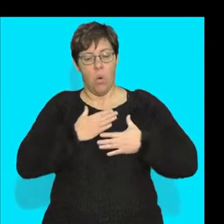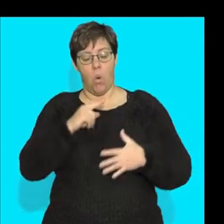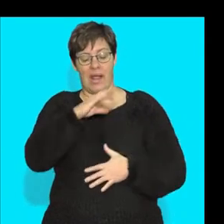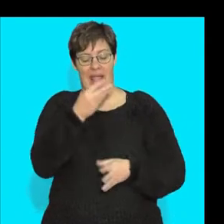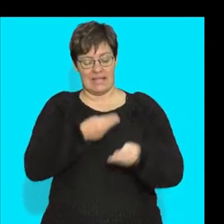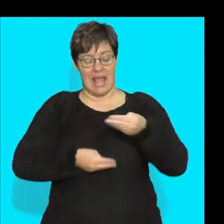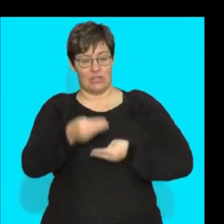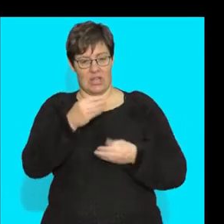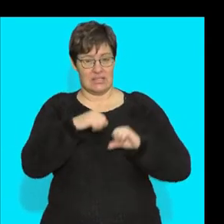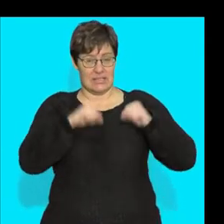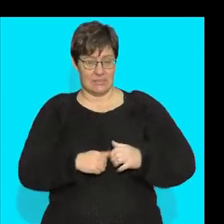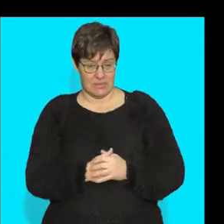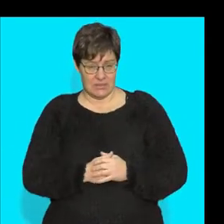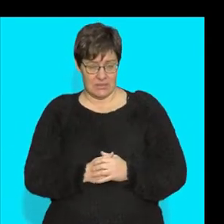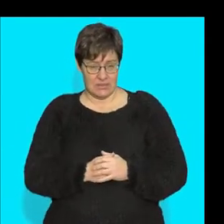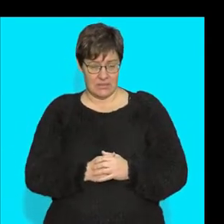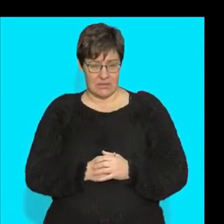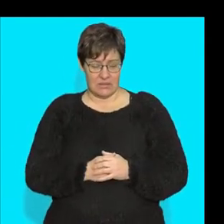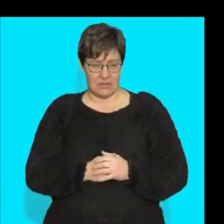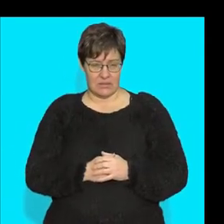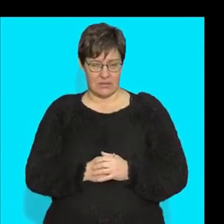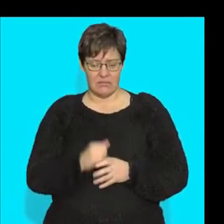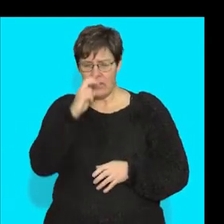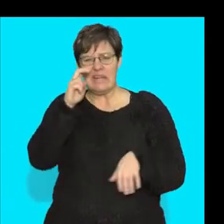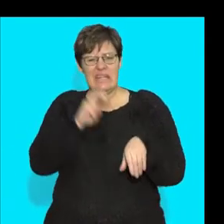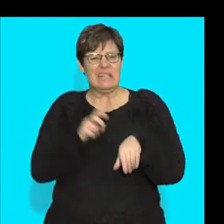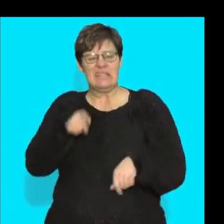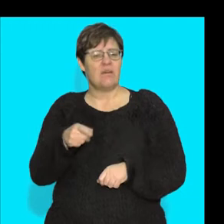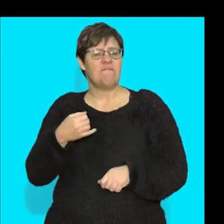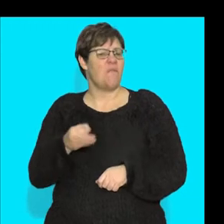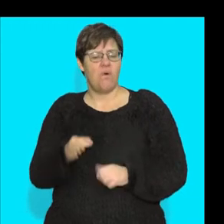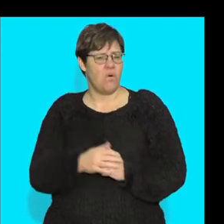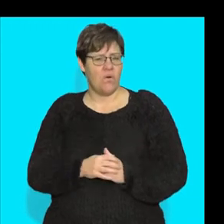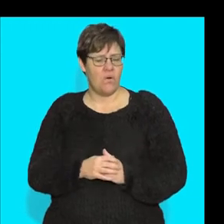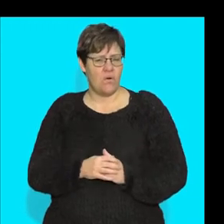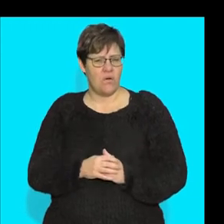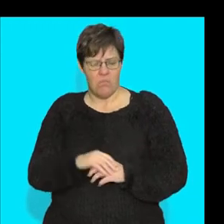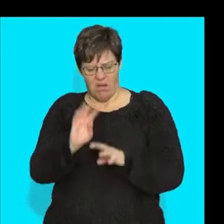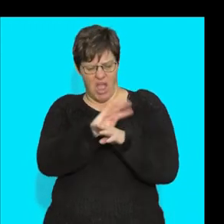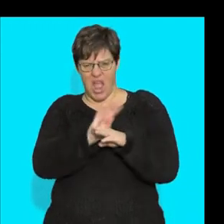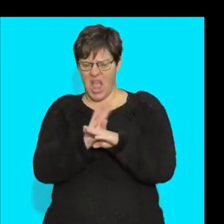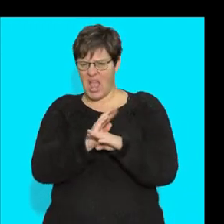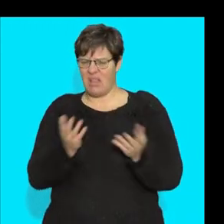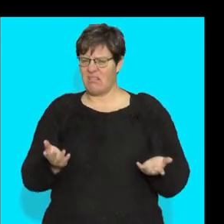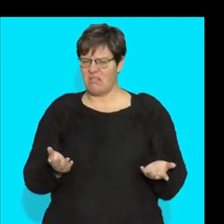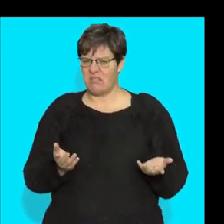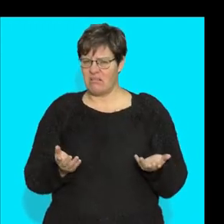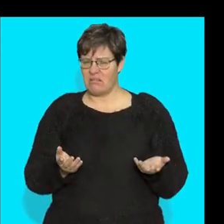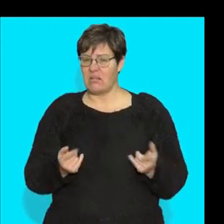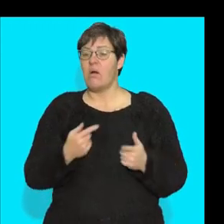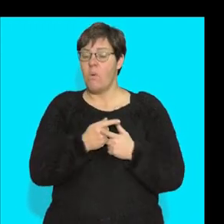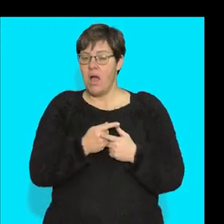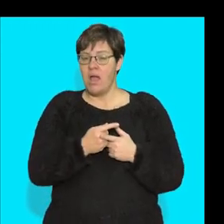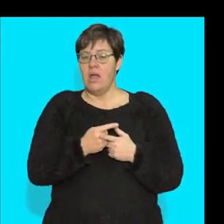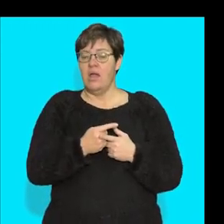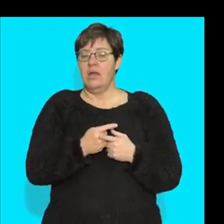gaseous exchange system. And why will I need these with little hairs and the mucus? Because